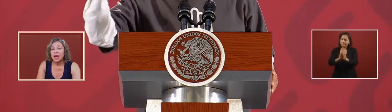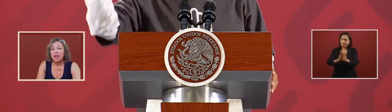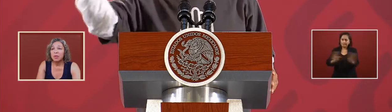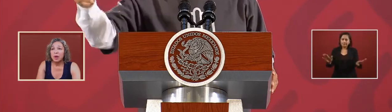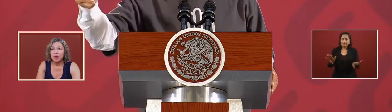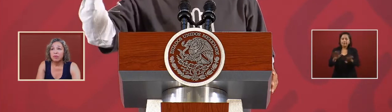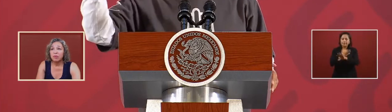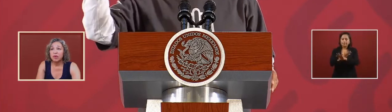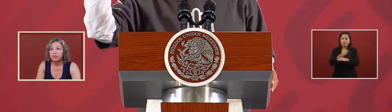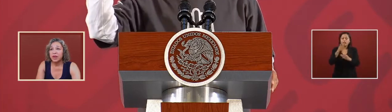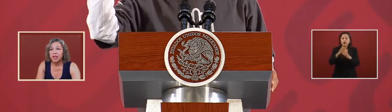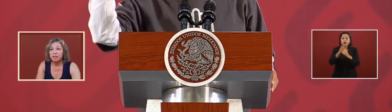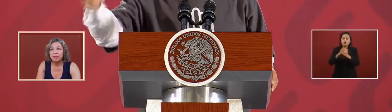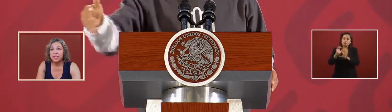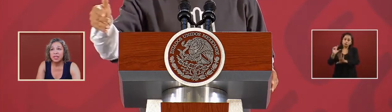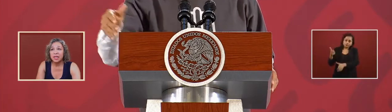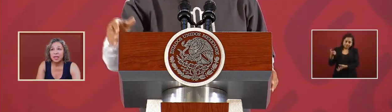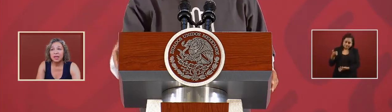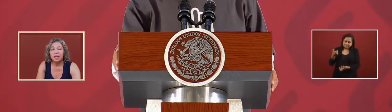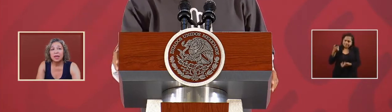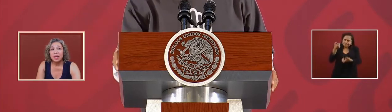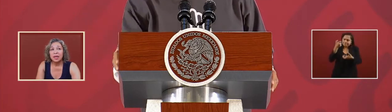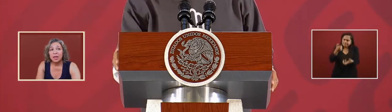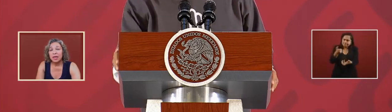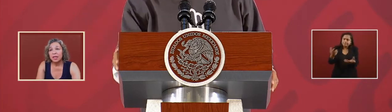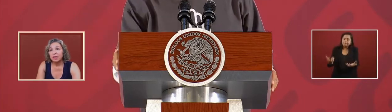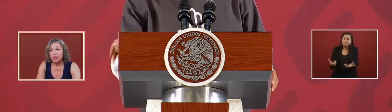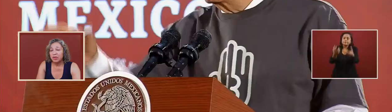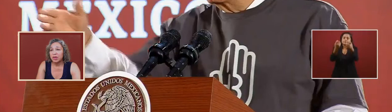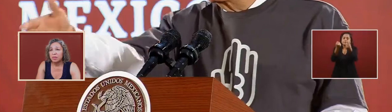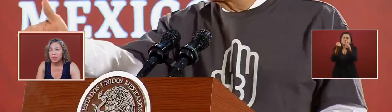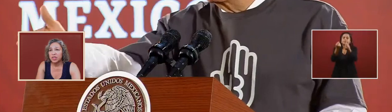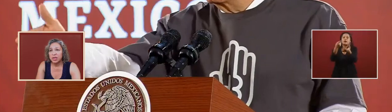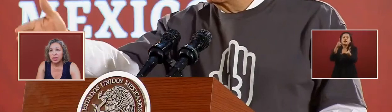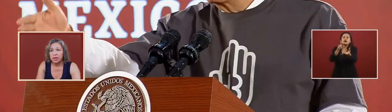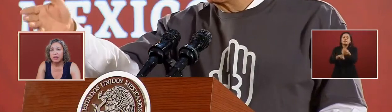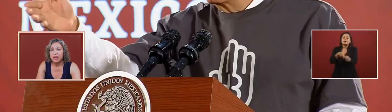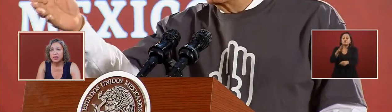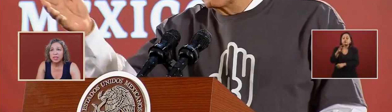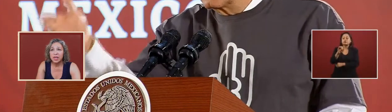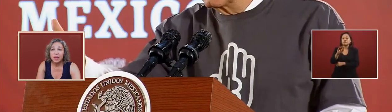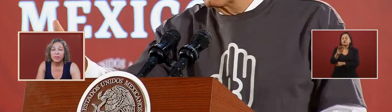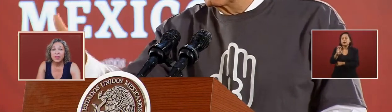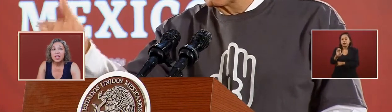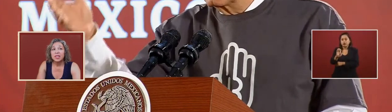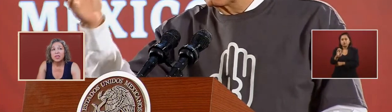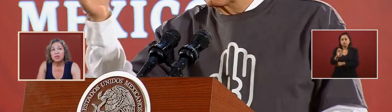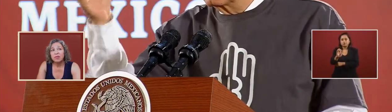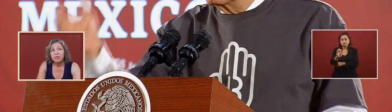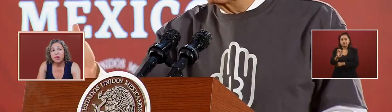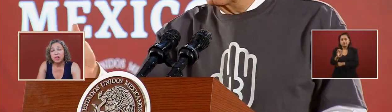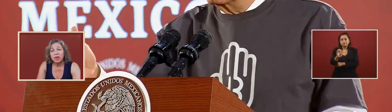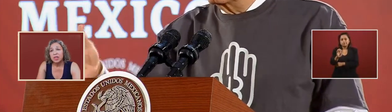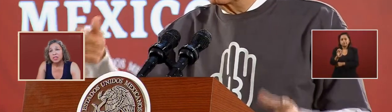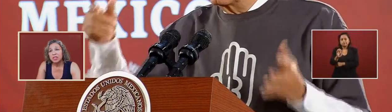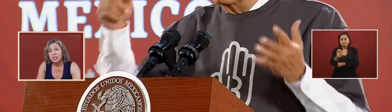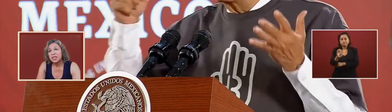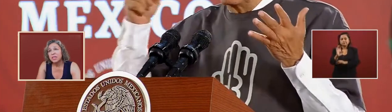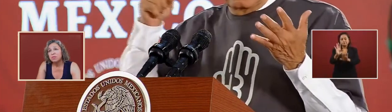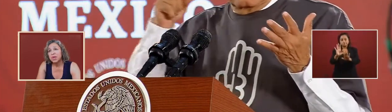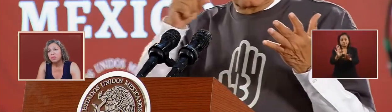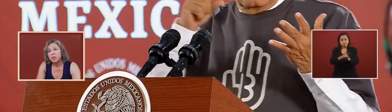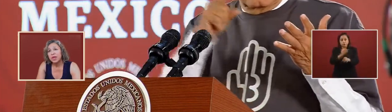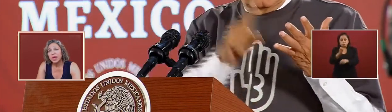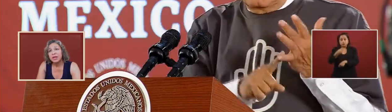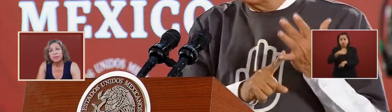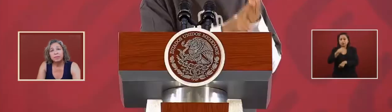and now we are fortifying investing in the federal commission of electricity so therefore to say